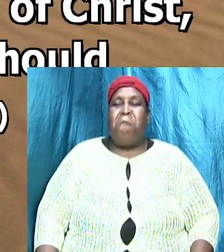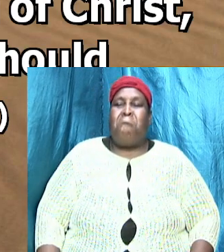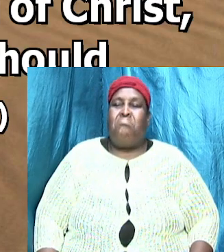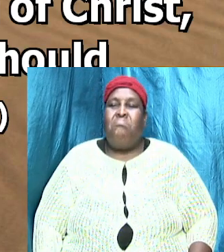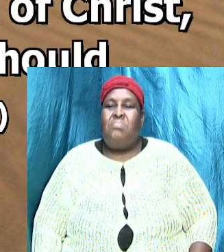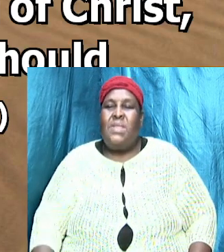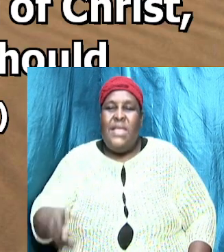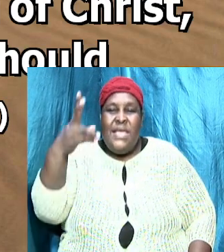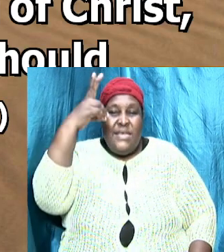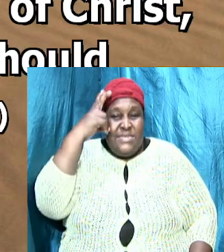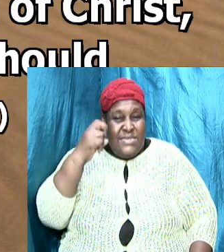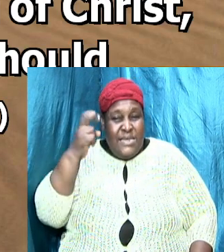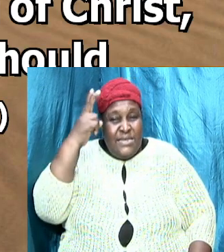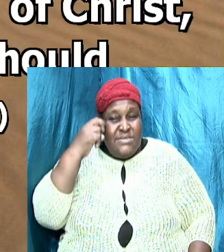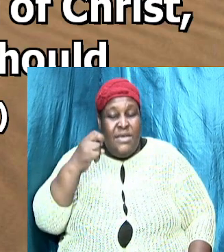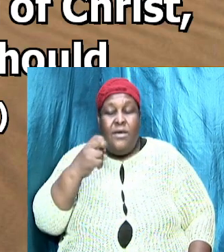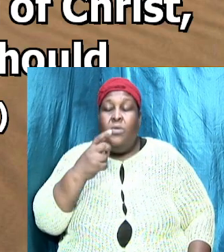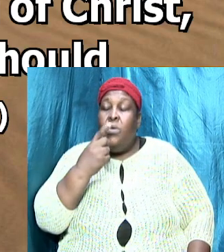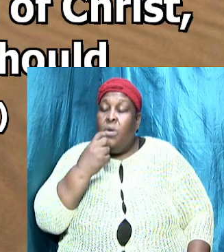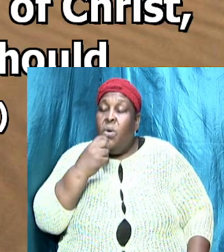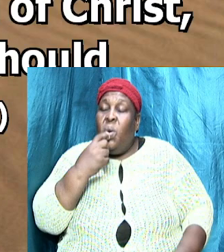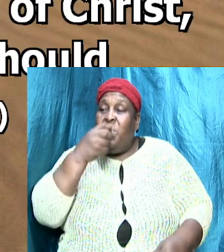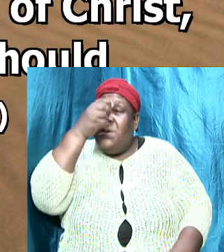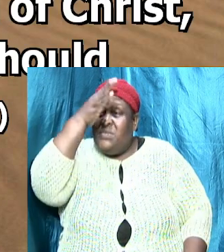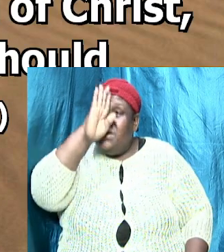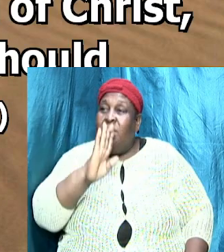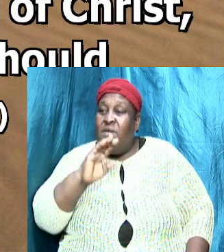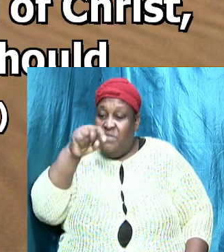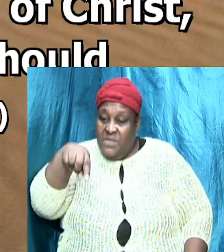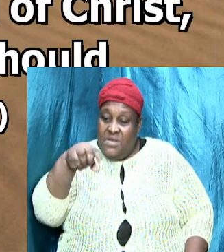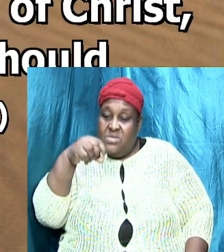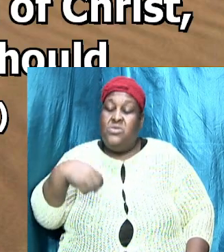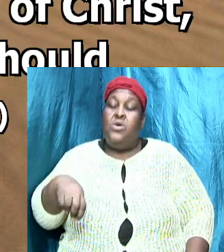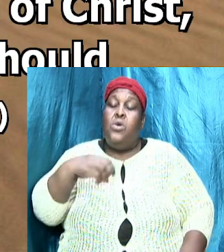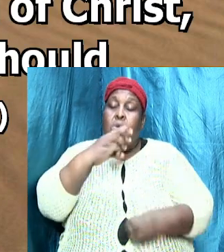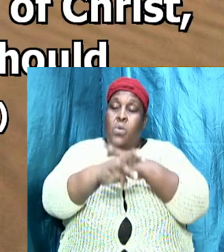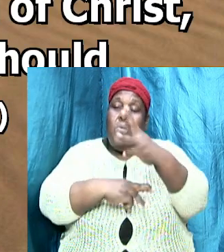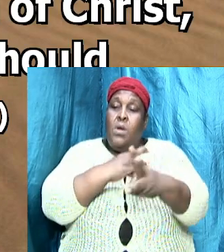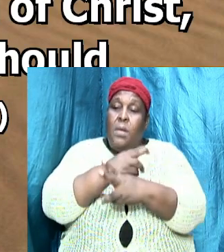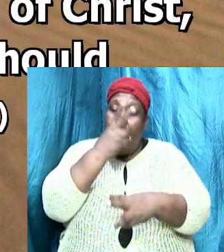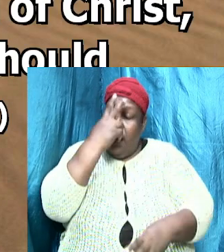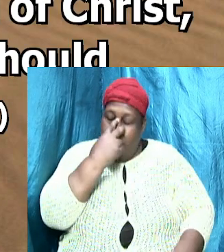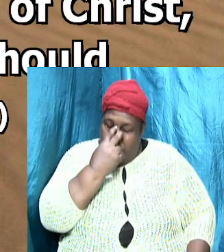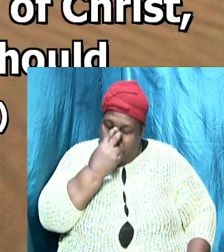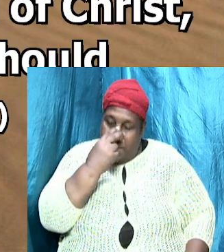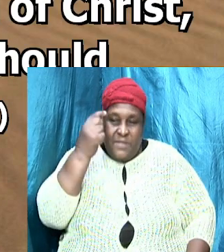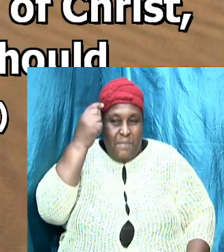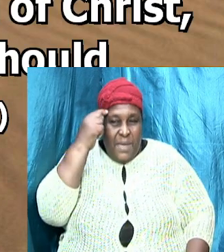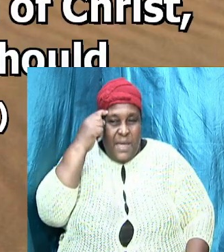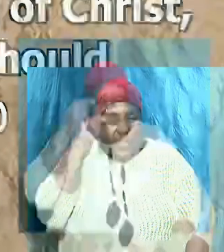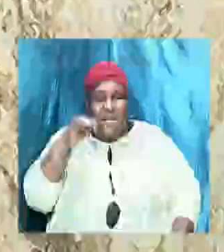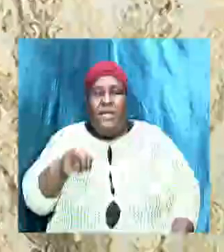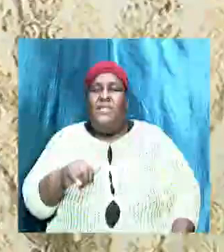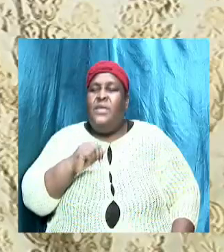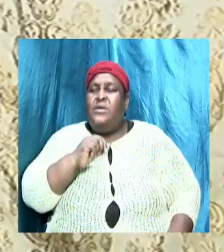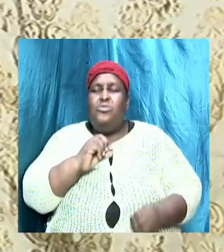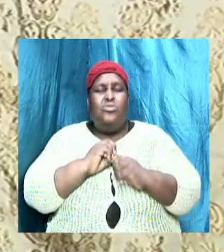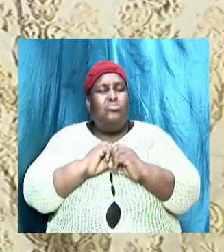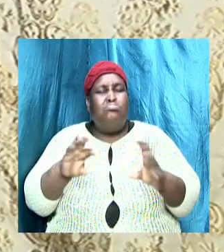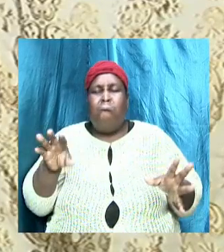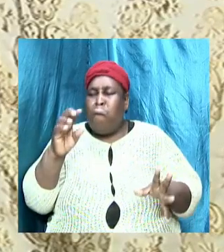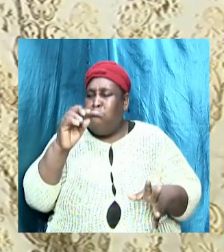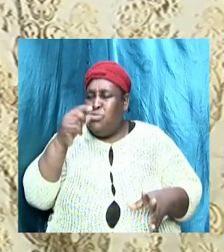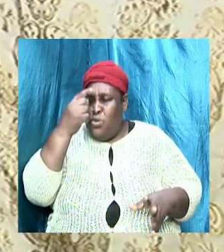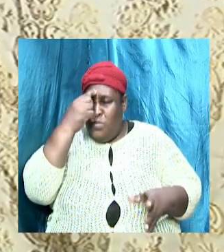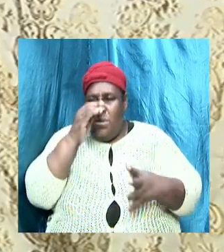Satan who is the God of this world has blinded their minds of those who don't believe they are unable to see the glorious